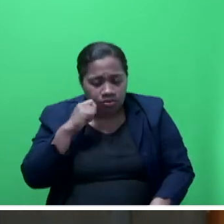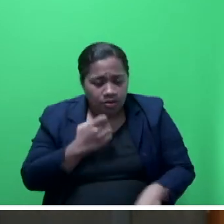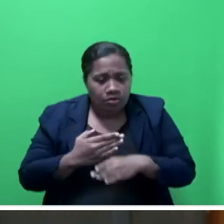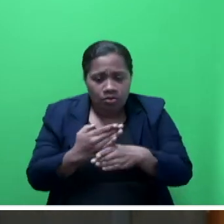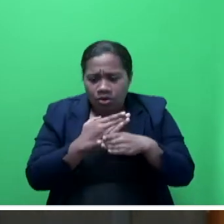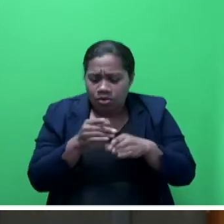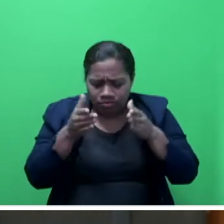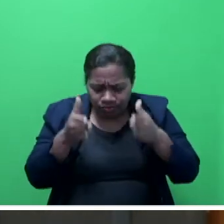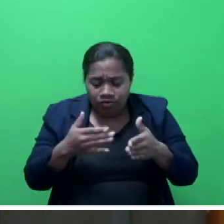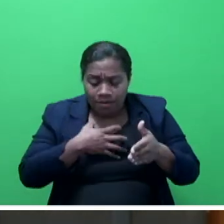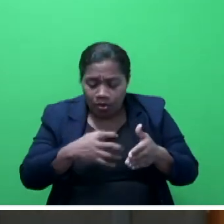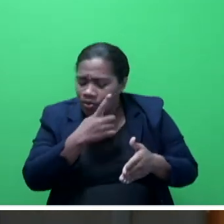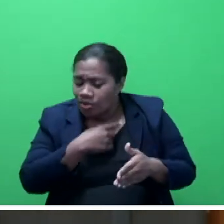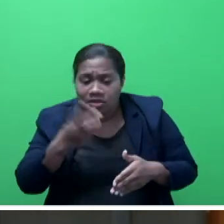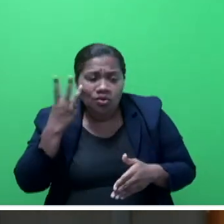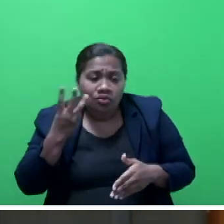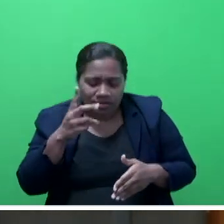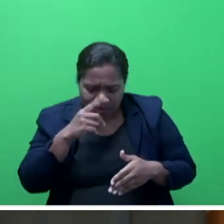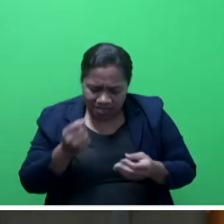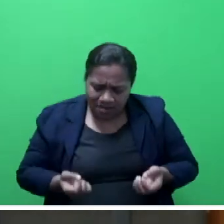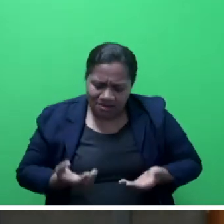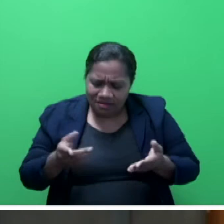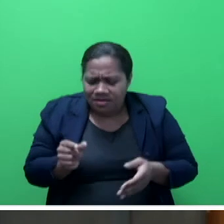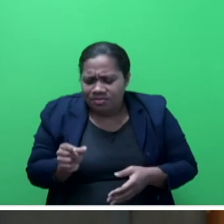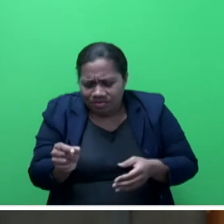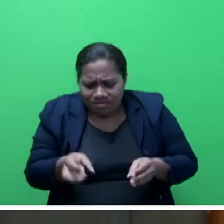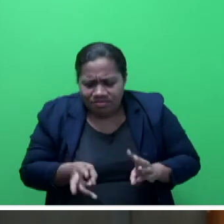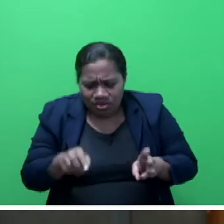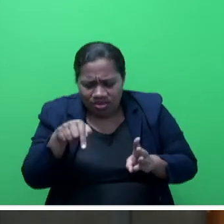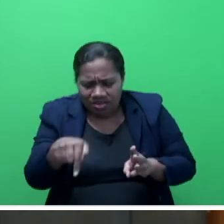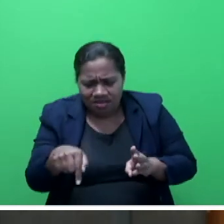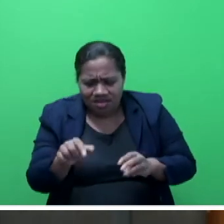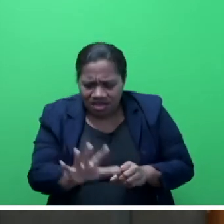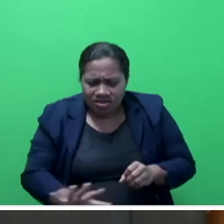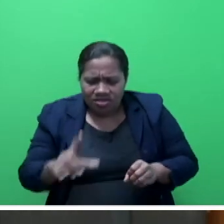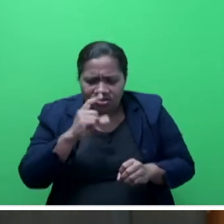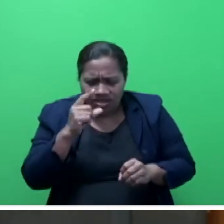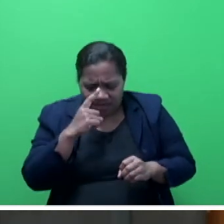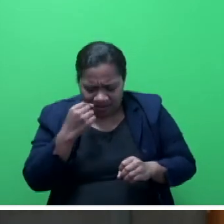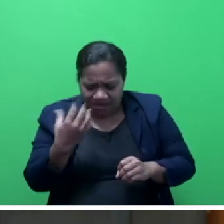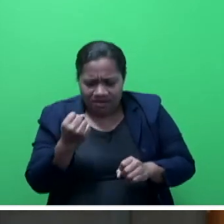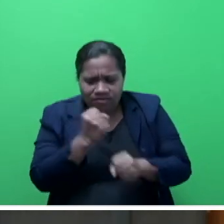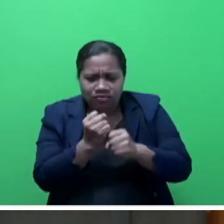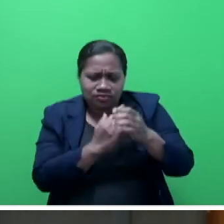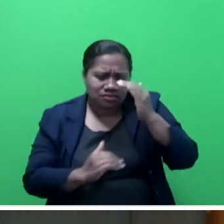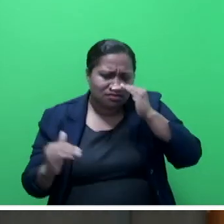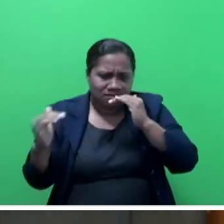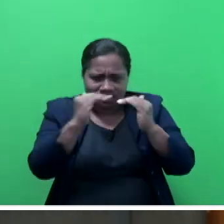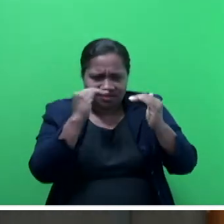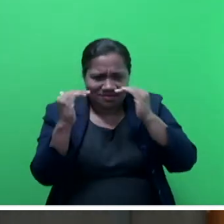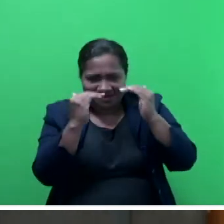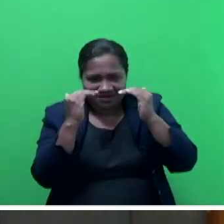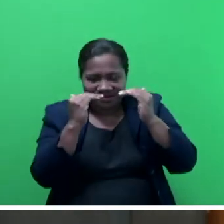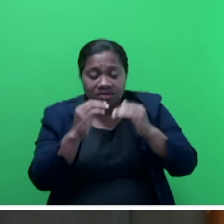and women being offered pathways in this area to address the gender imbalance. Mr Speaker Say, His Excellency the President, in his